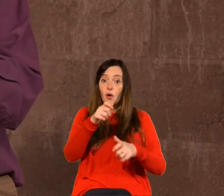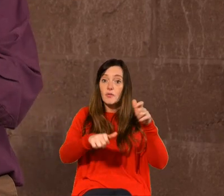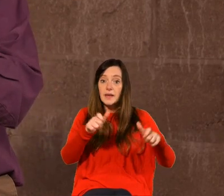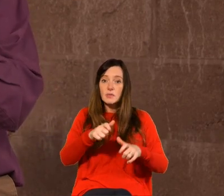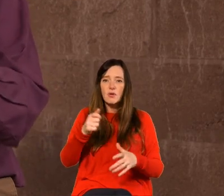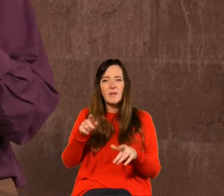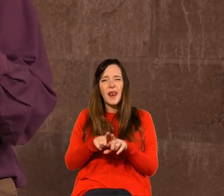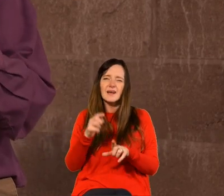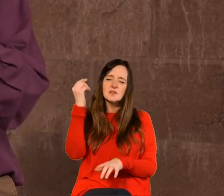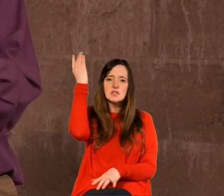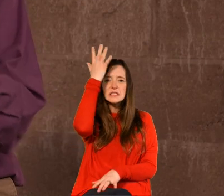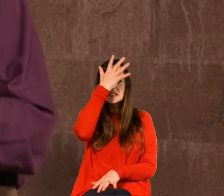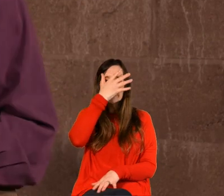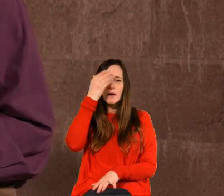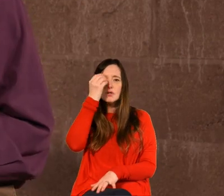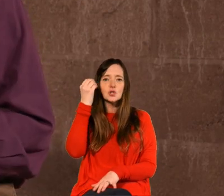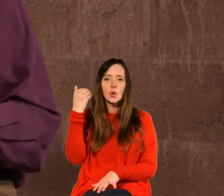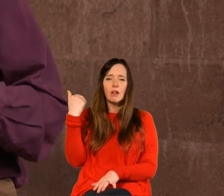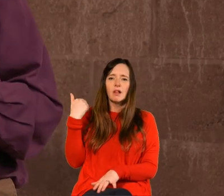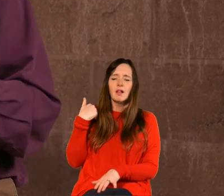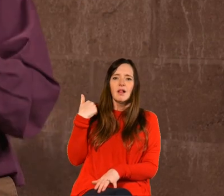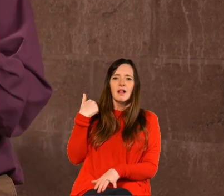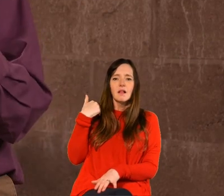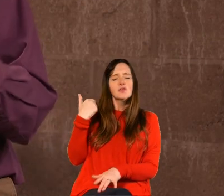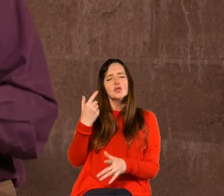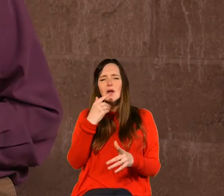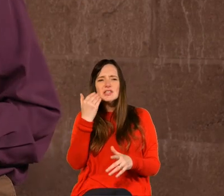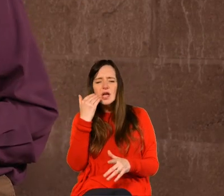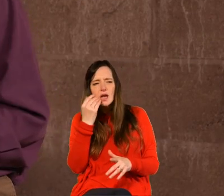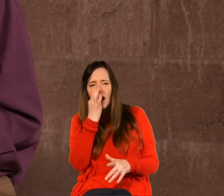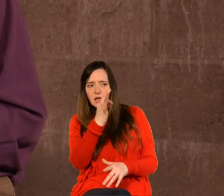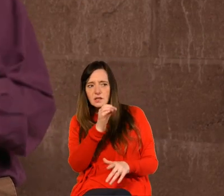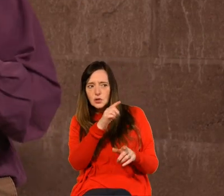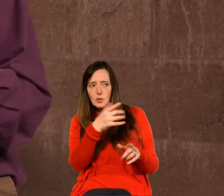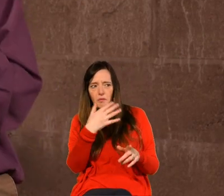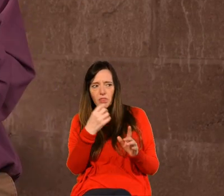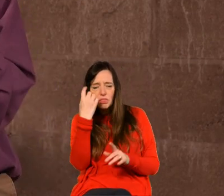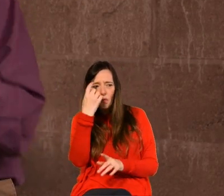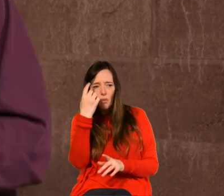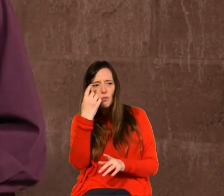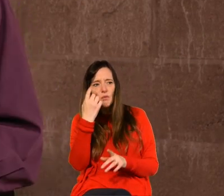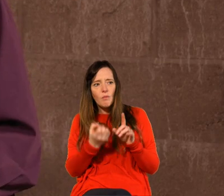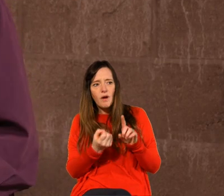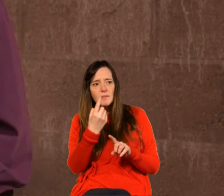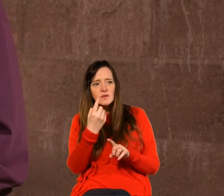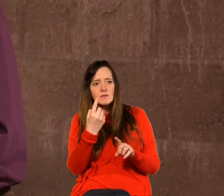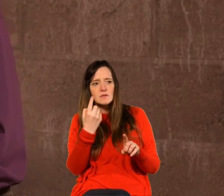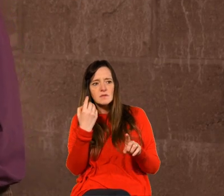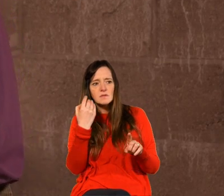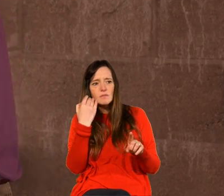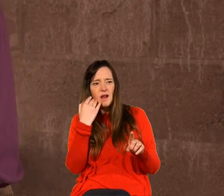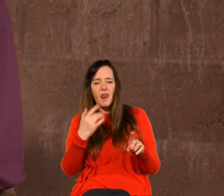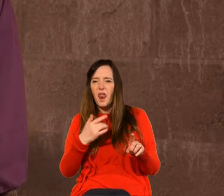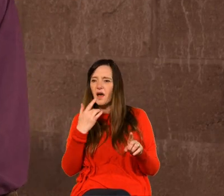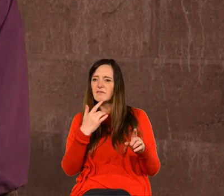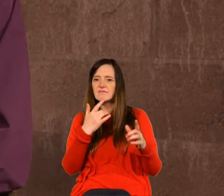those questions to the fore so you can gently prod your friends you know what happens have you thought about what happens when uh you know life is is